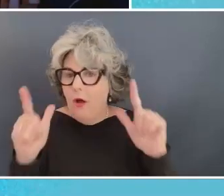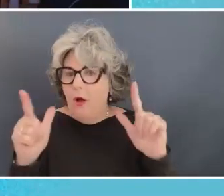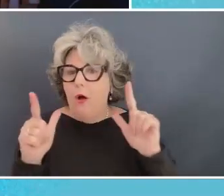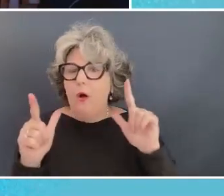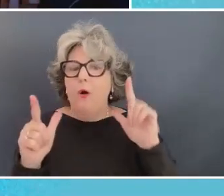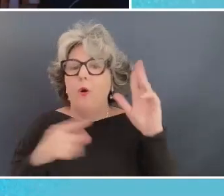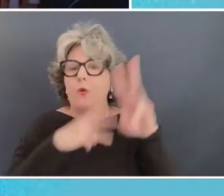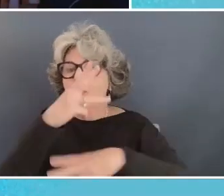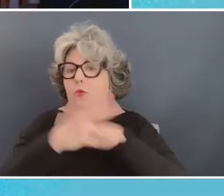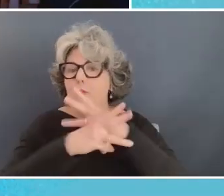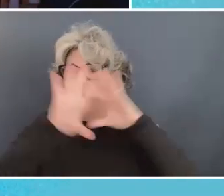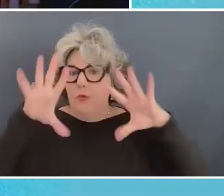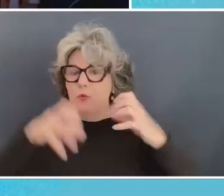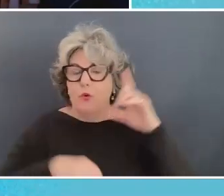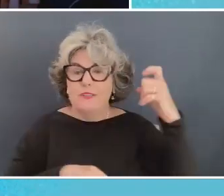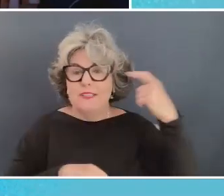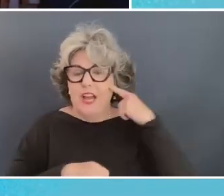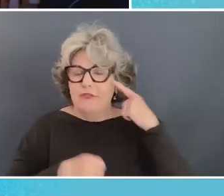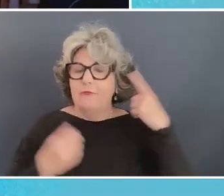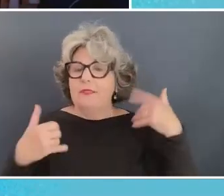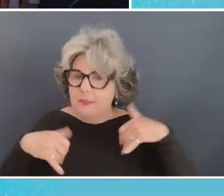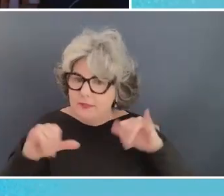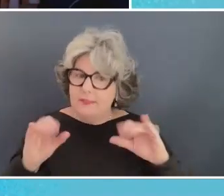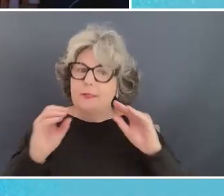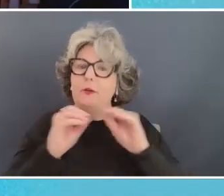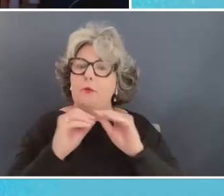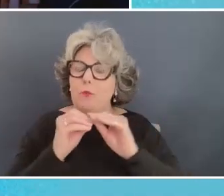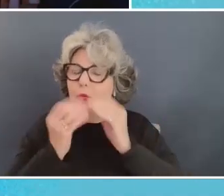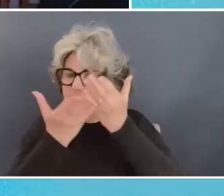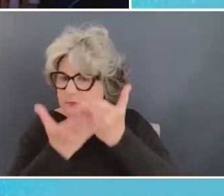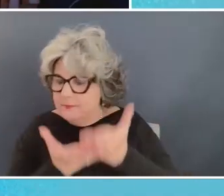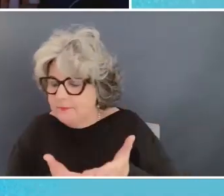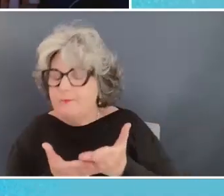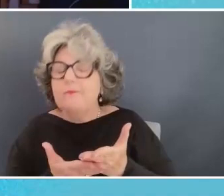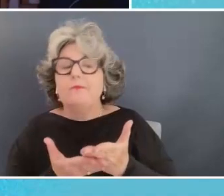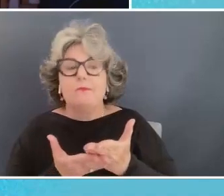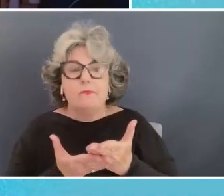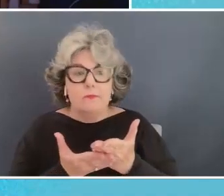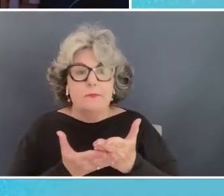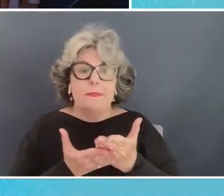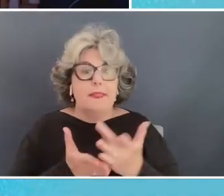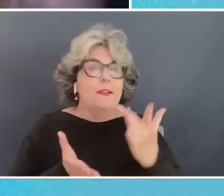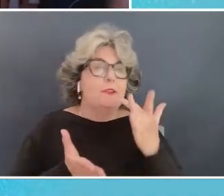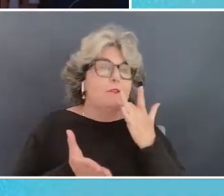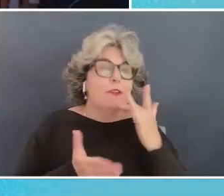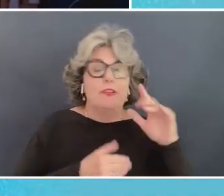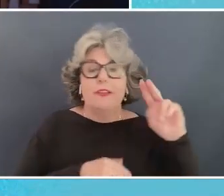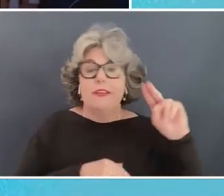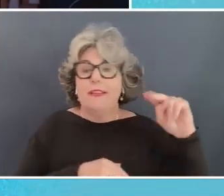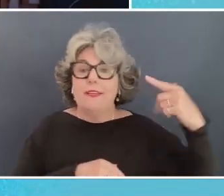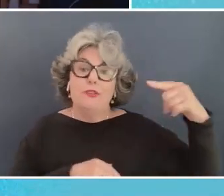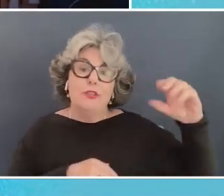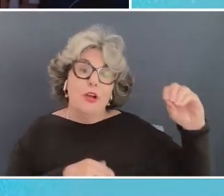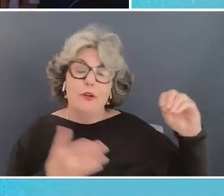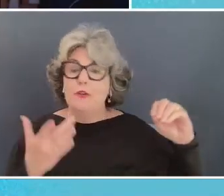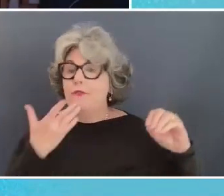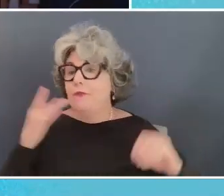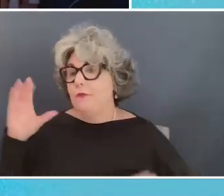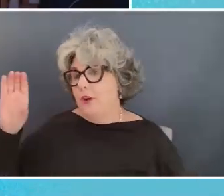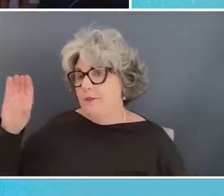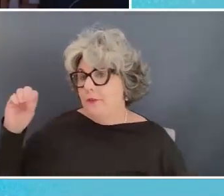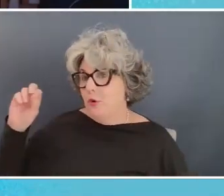governments they are not going away and they are still more legitimate uh than you know your favorite ngo or your favorite corporation